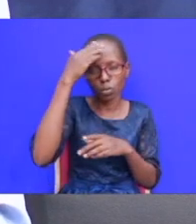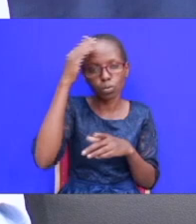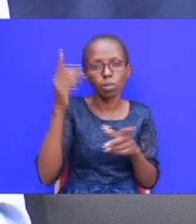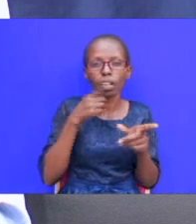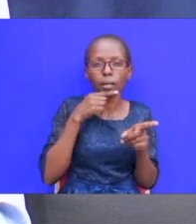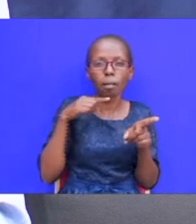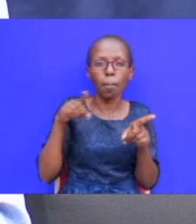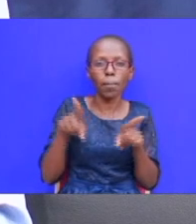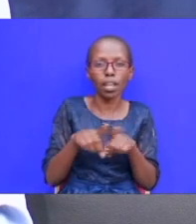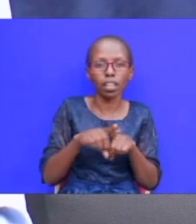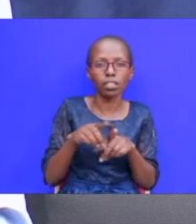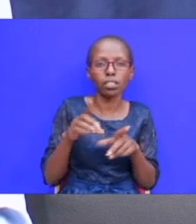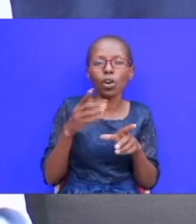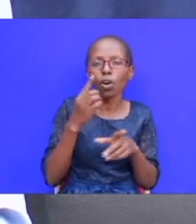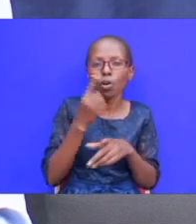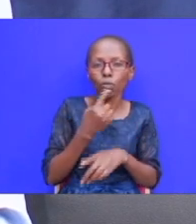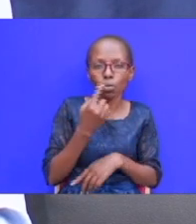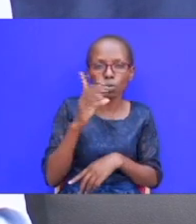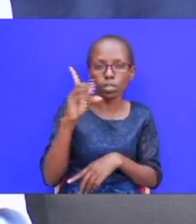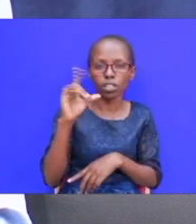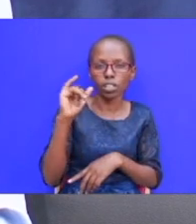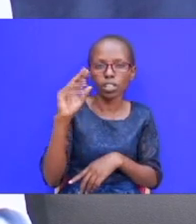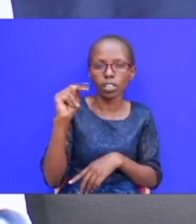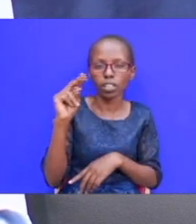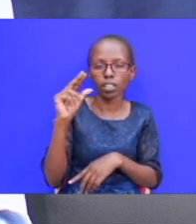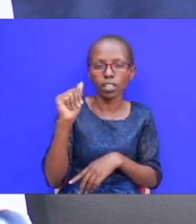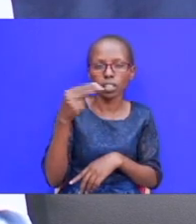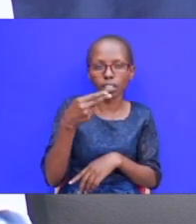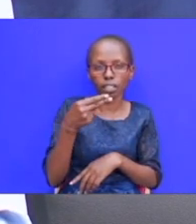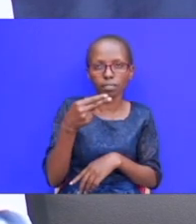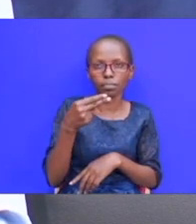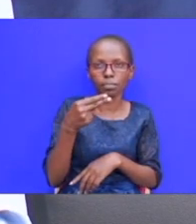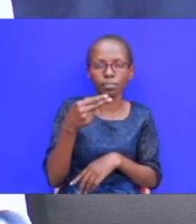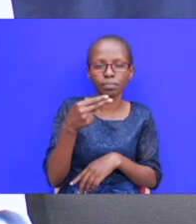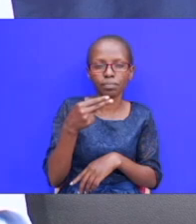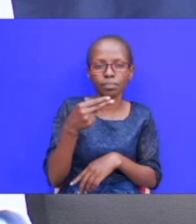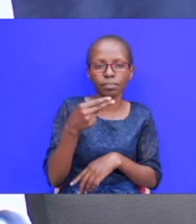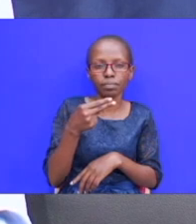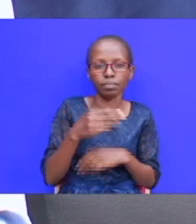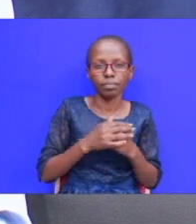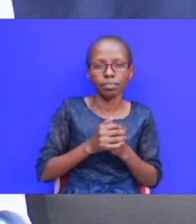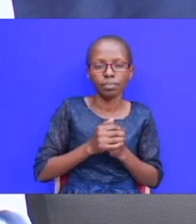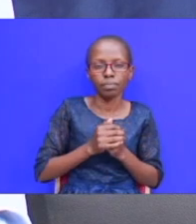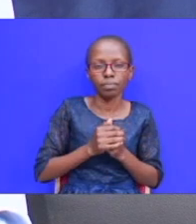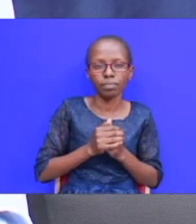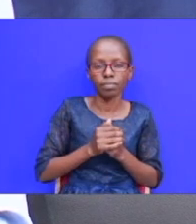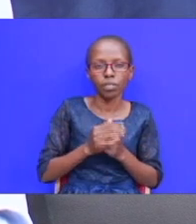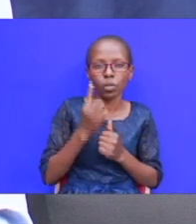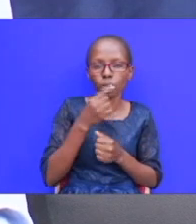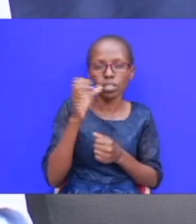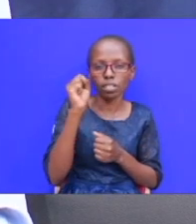siblings of uh dina who uh was i think it was a it was a simeon